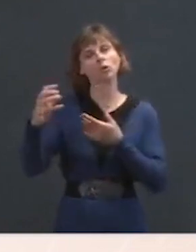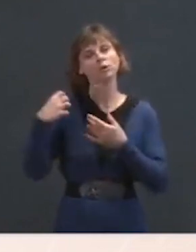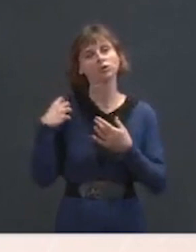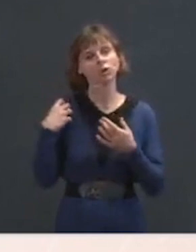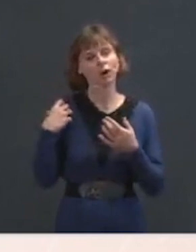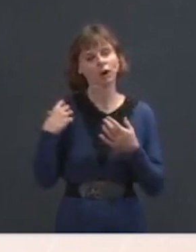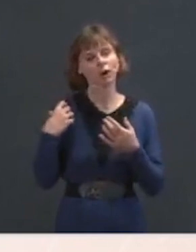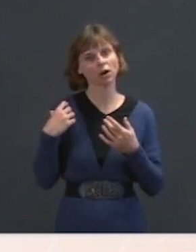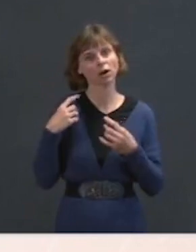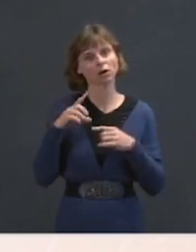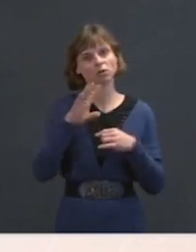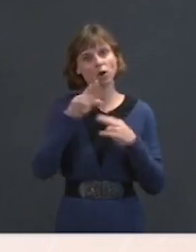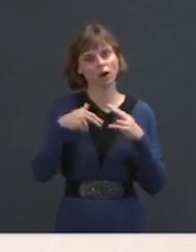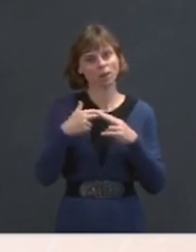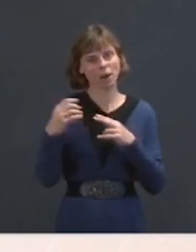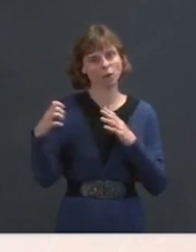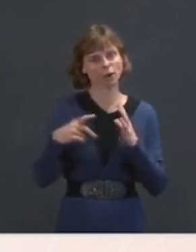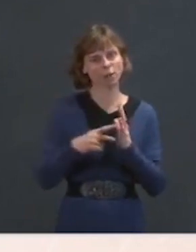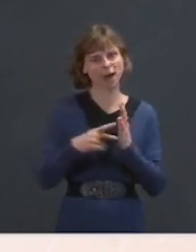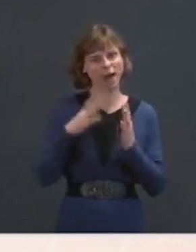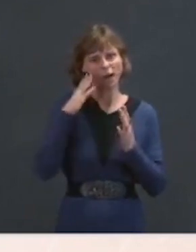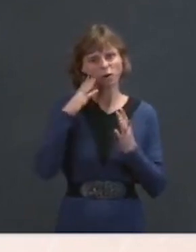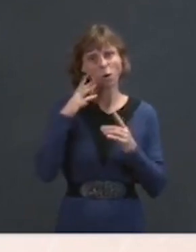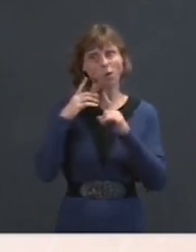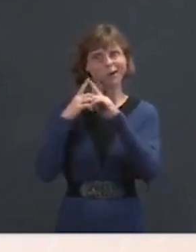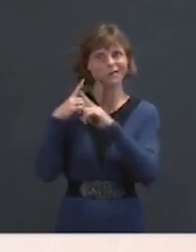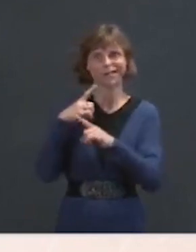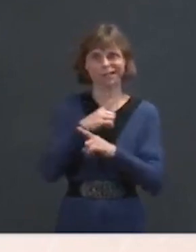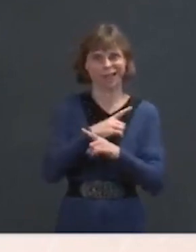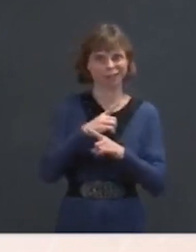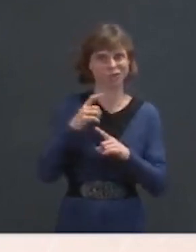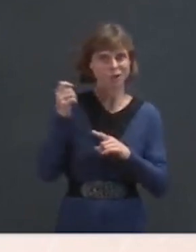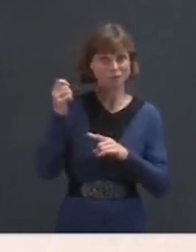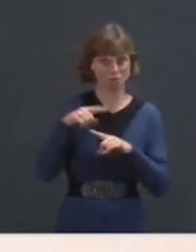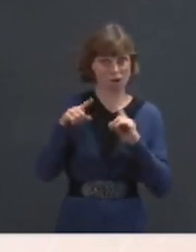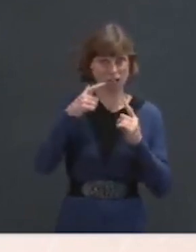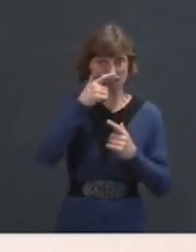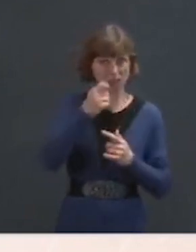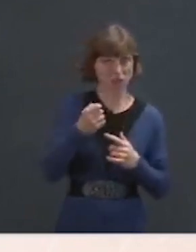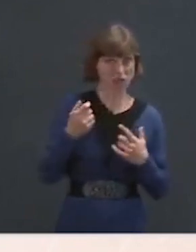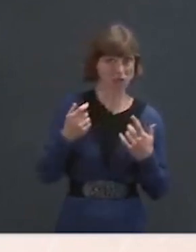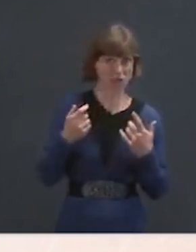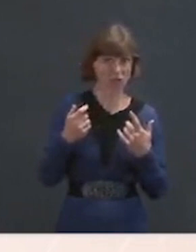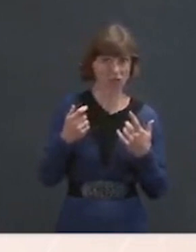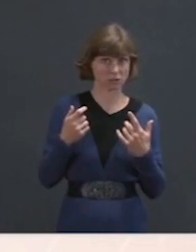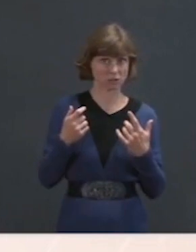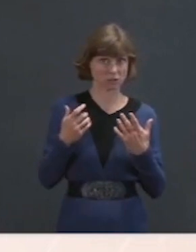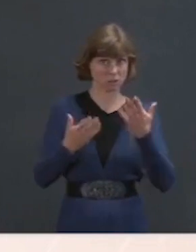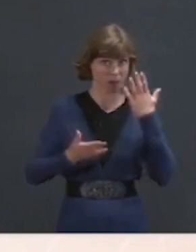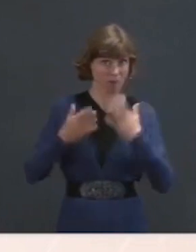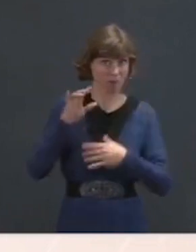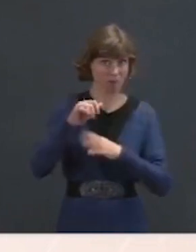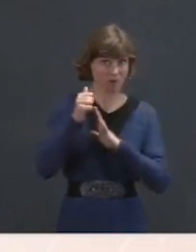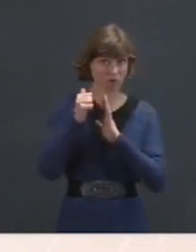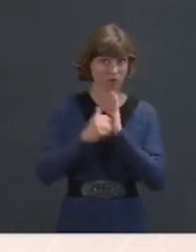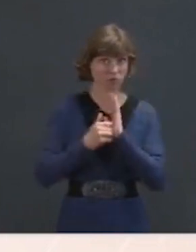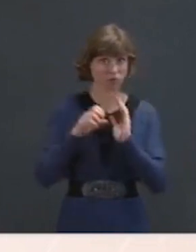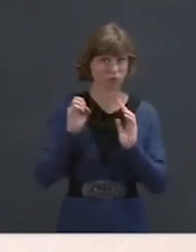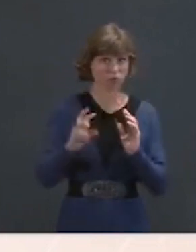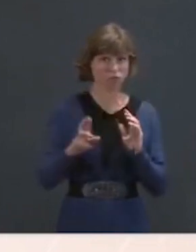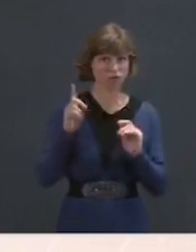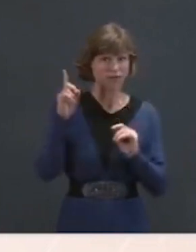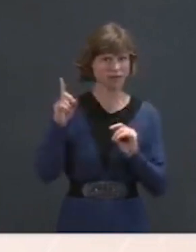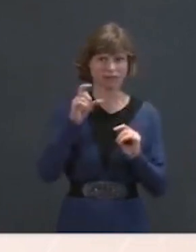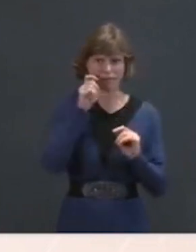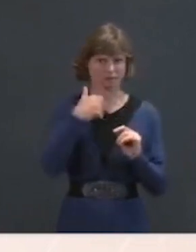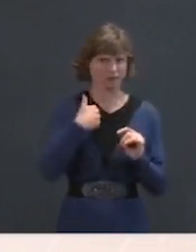something that I know that he's a legislator himself, but is that something that he's interested in? Maybe that could hurry along some of the agenda or does he not